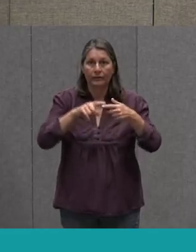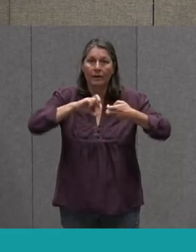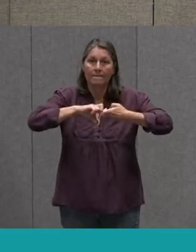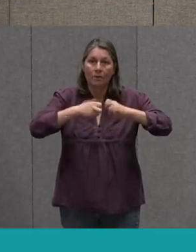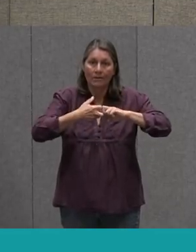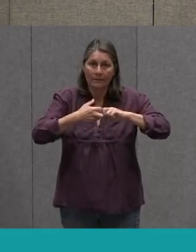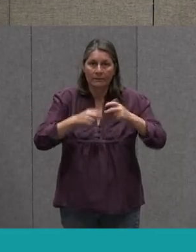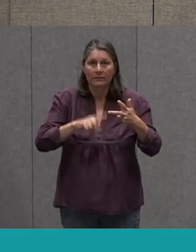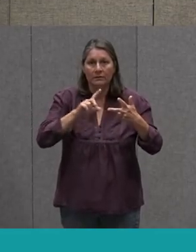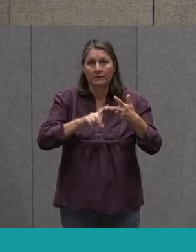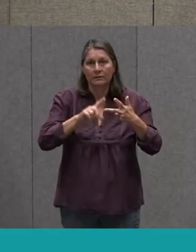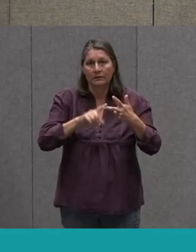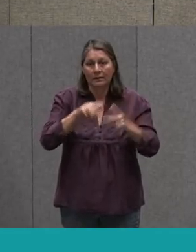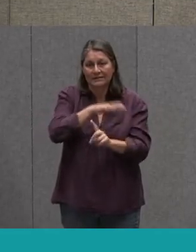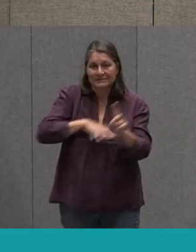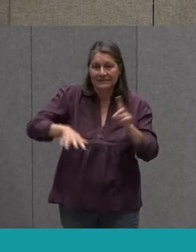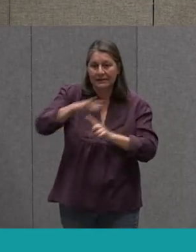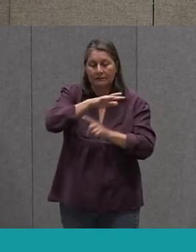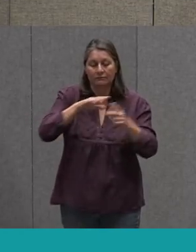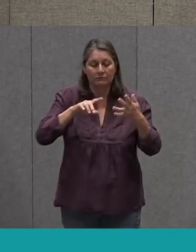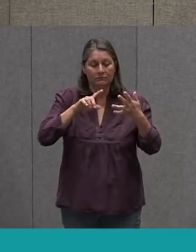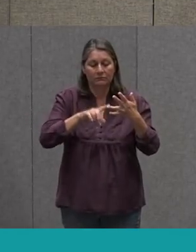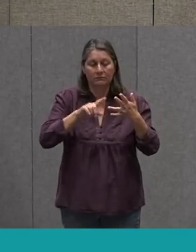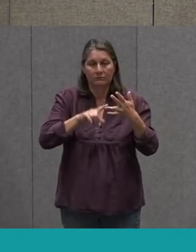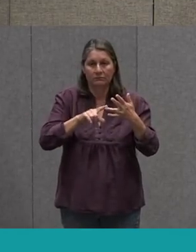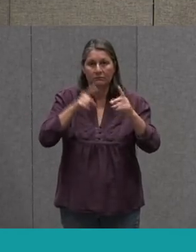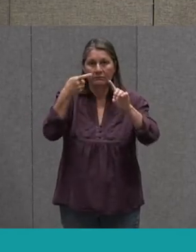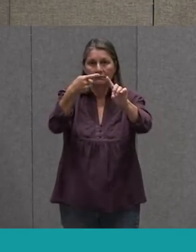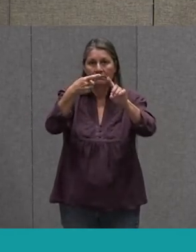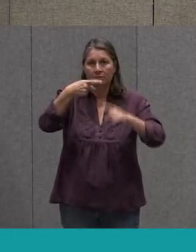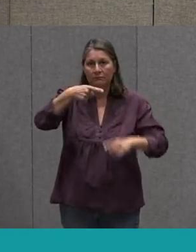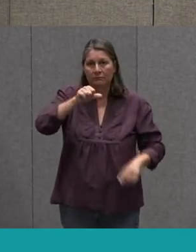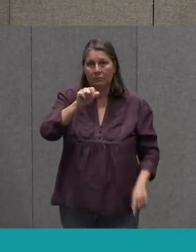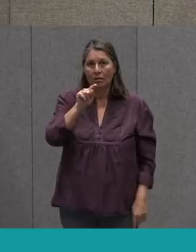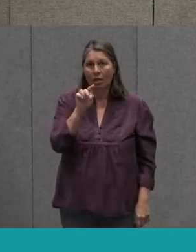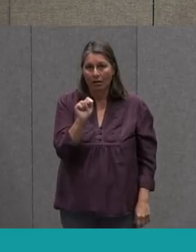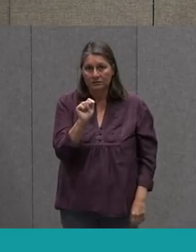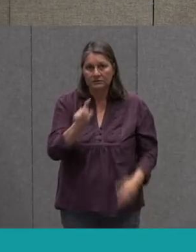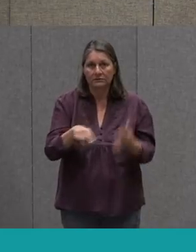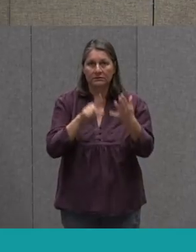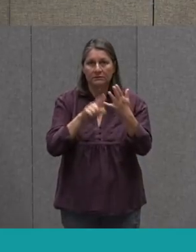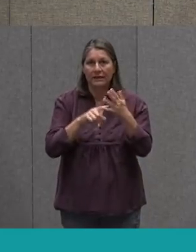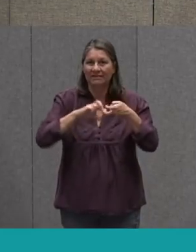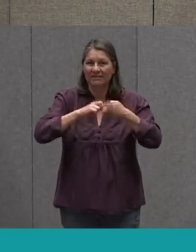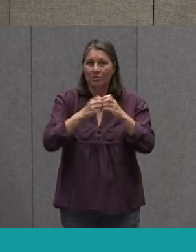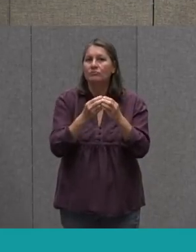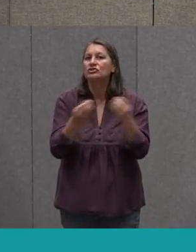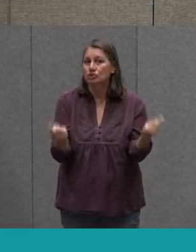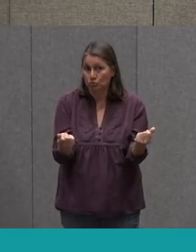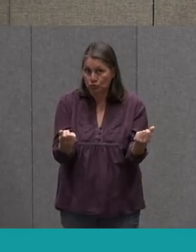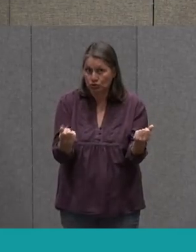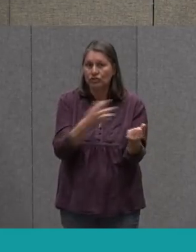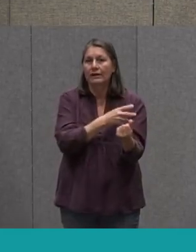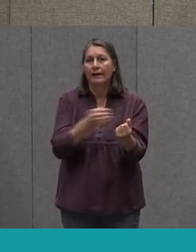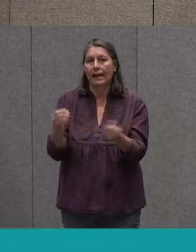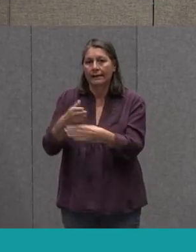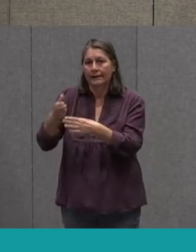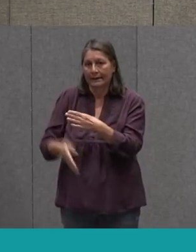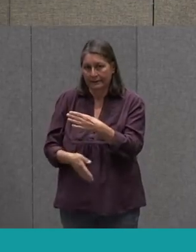The Setting Plot Whatever The Solution Is And An Ending To Your Story